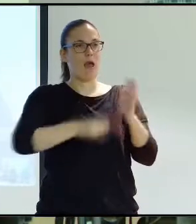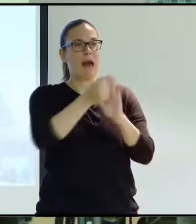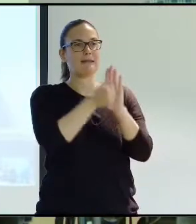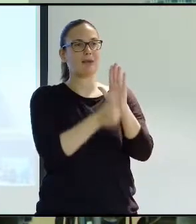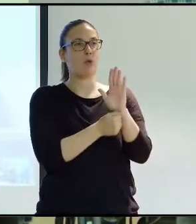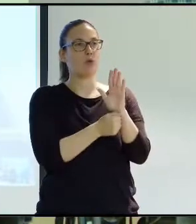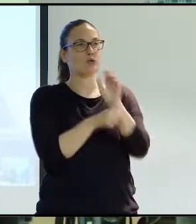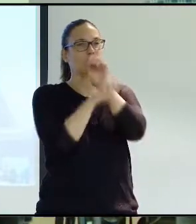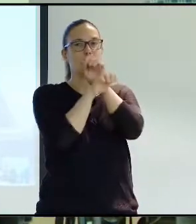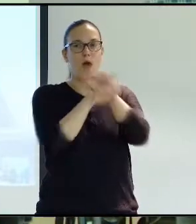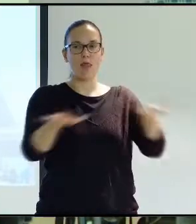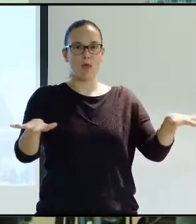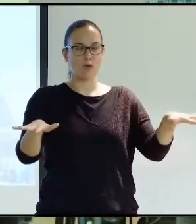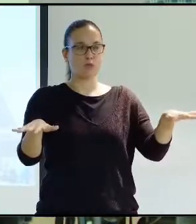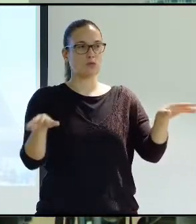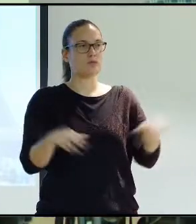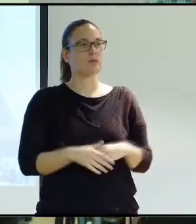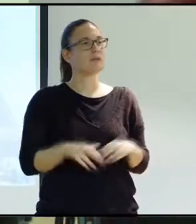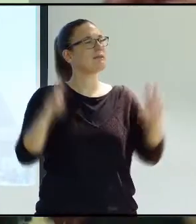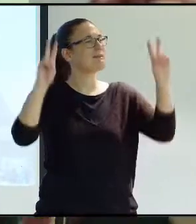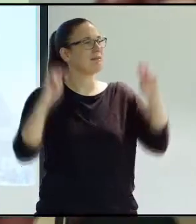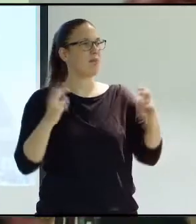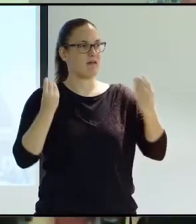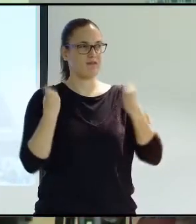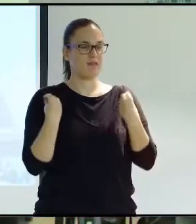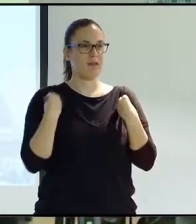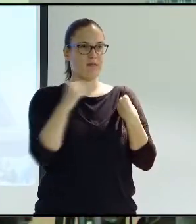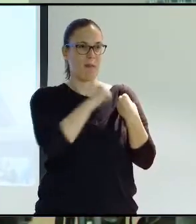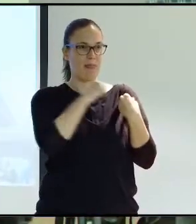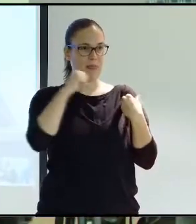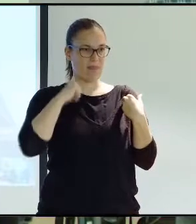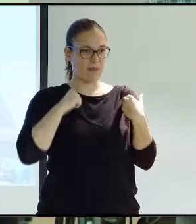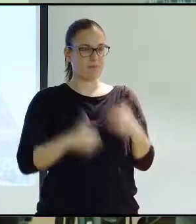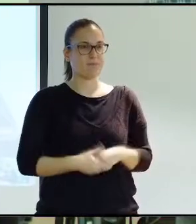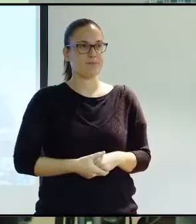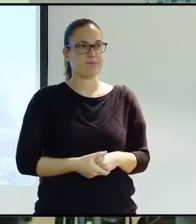Apart from all of these activities, he's written many published articles.